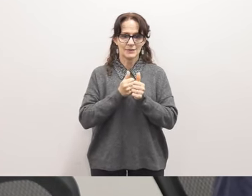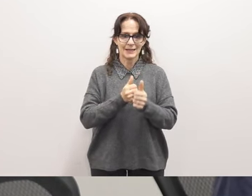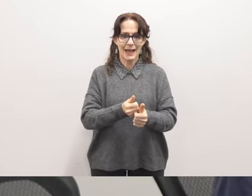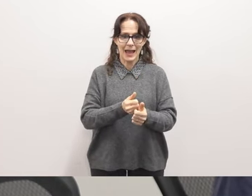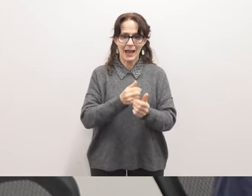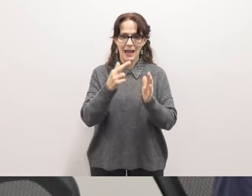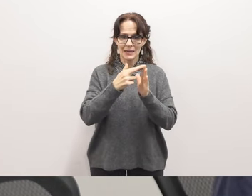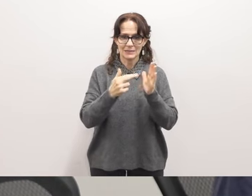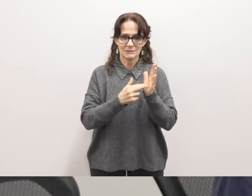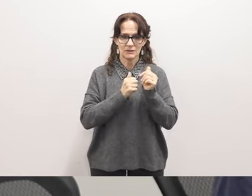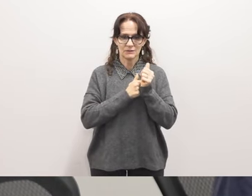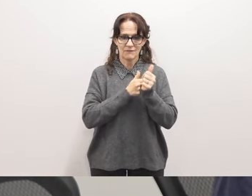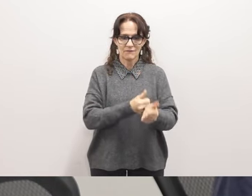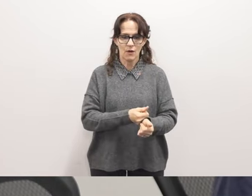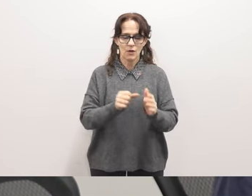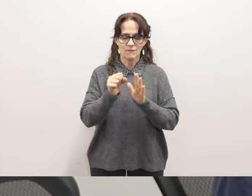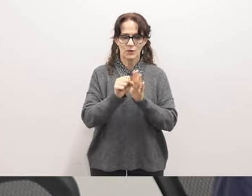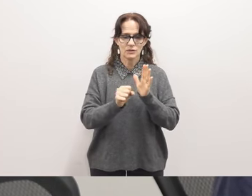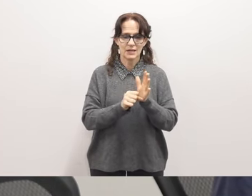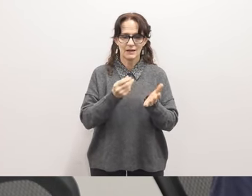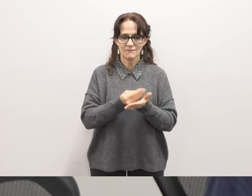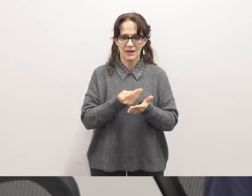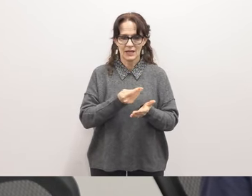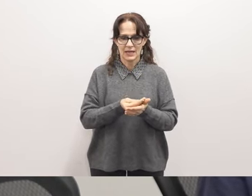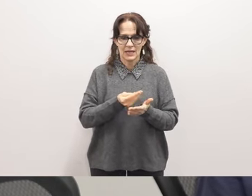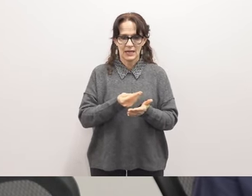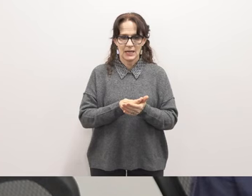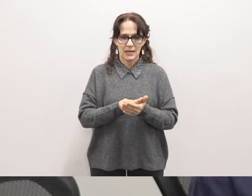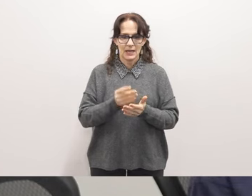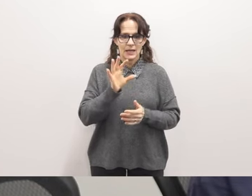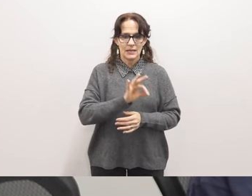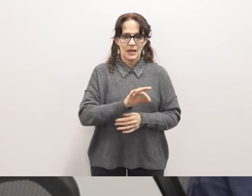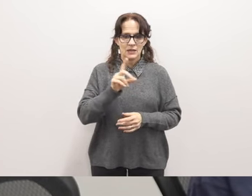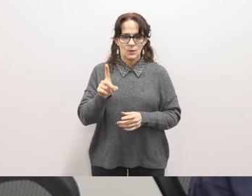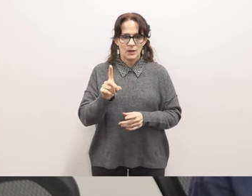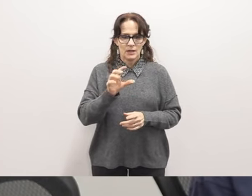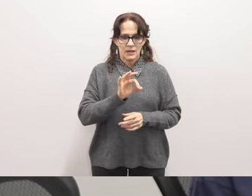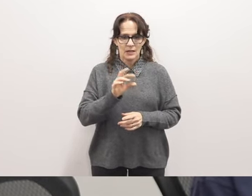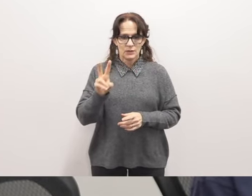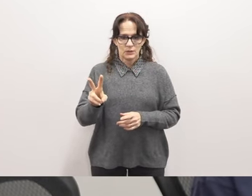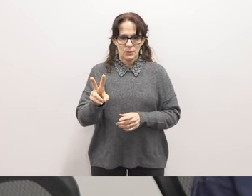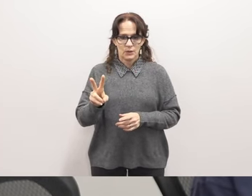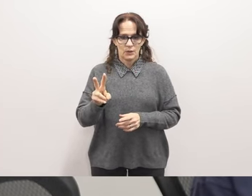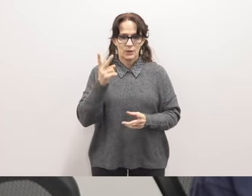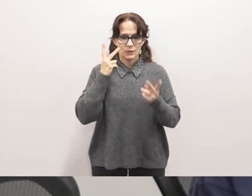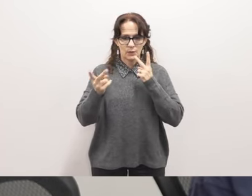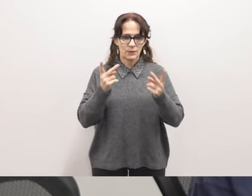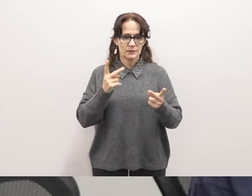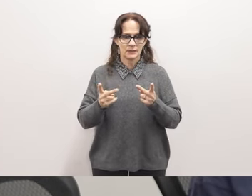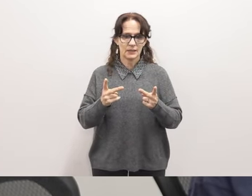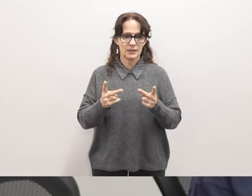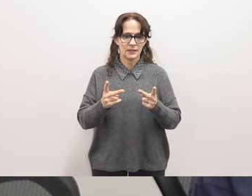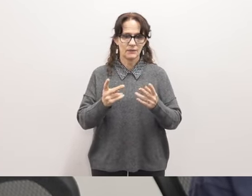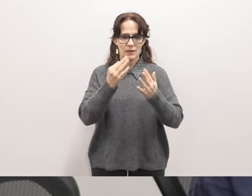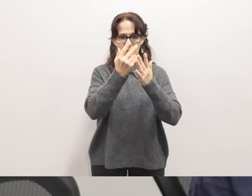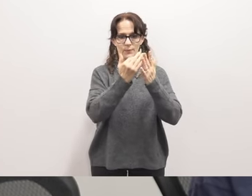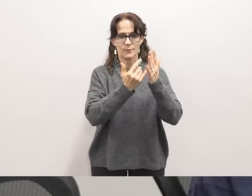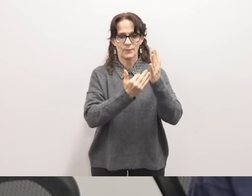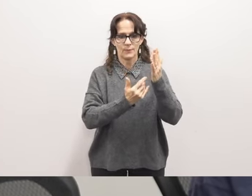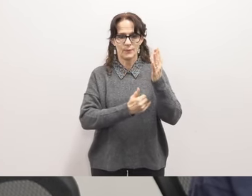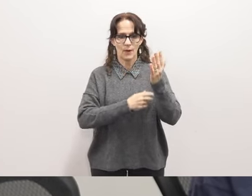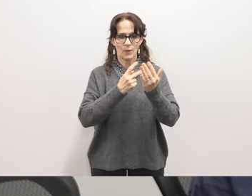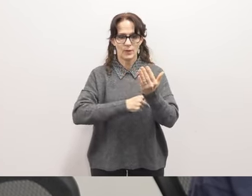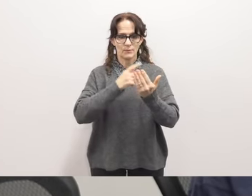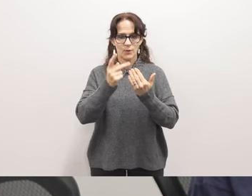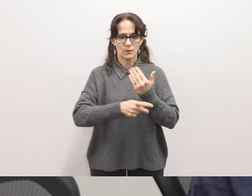in terms of the state funding on pages 91 to 92 of your audit report you'll see the laundry list of all the programs